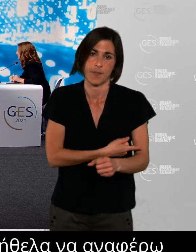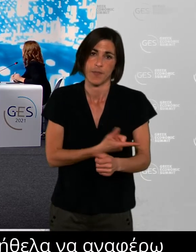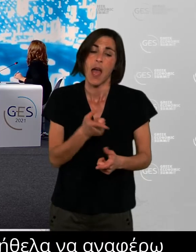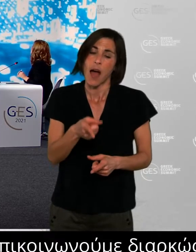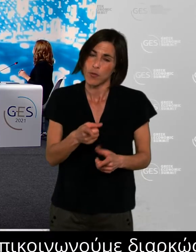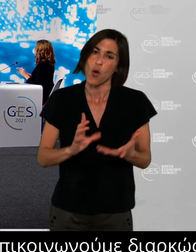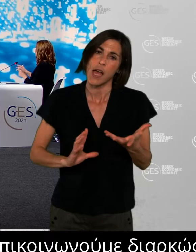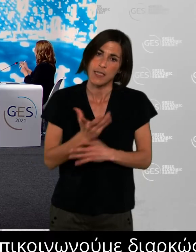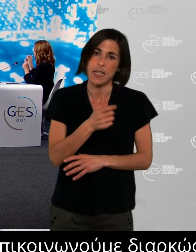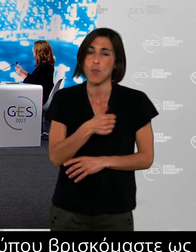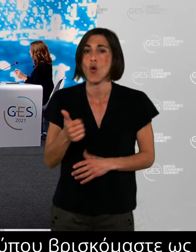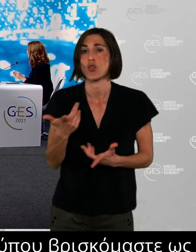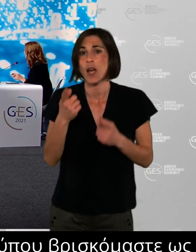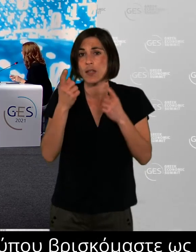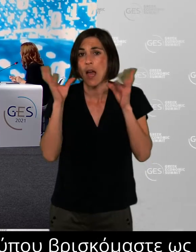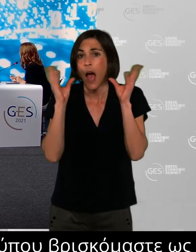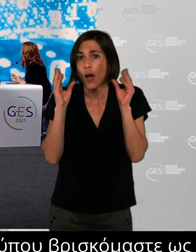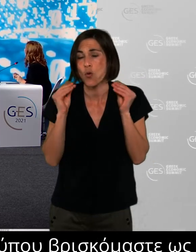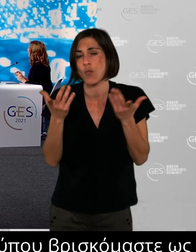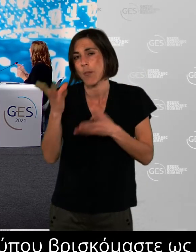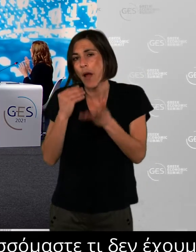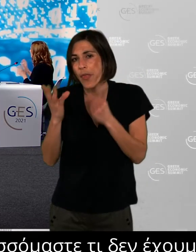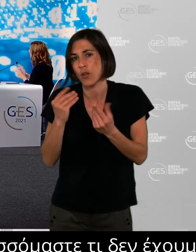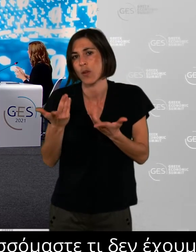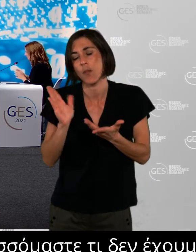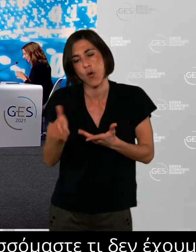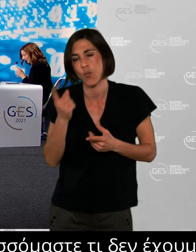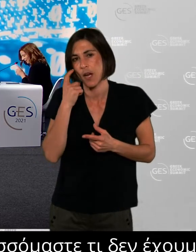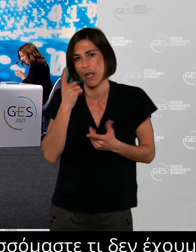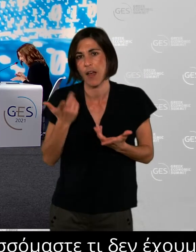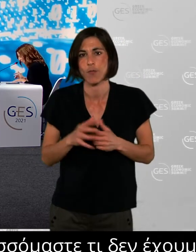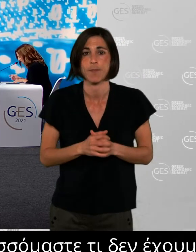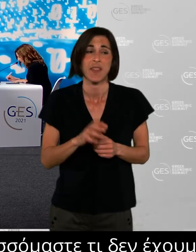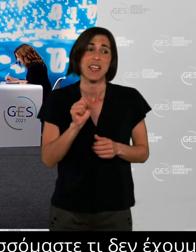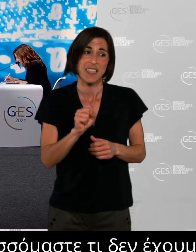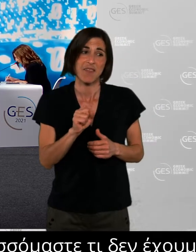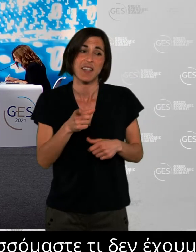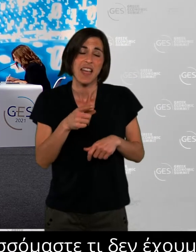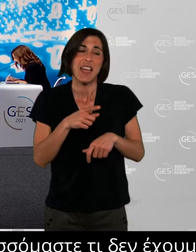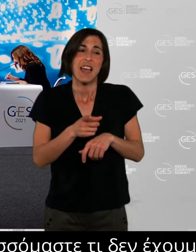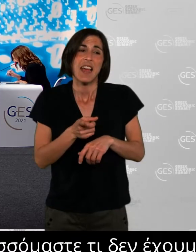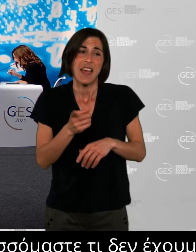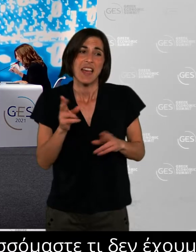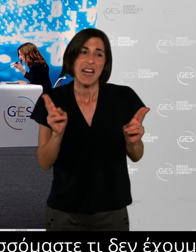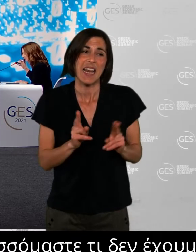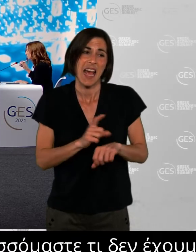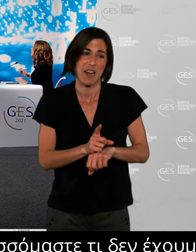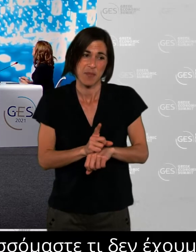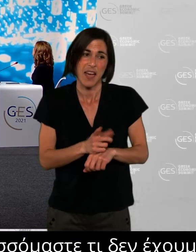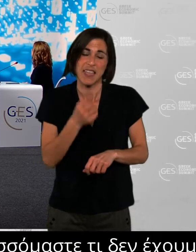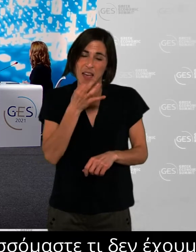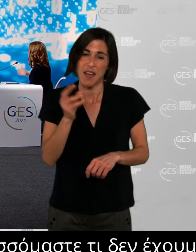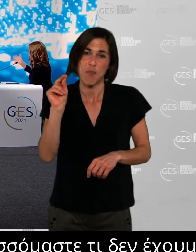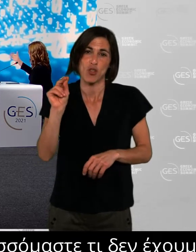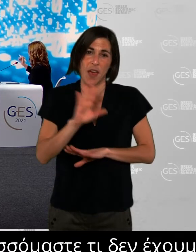30 seconds and I promise to build time so uh a quick question I I noted the phrase trust is the new